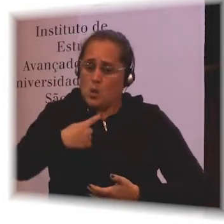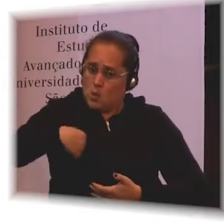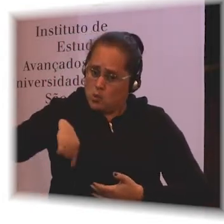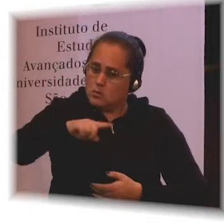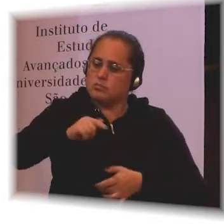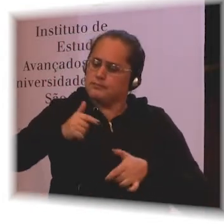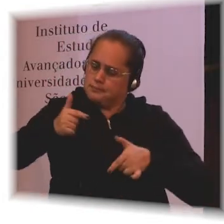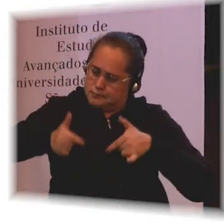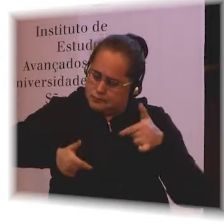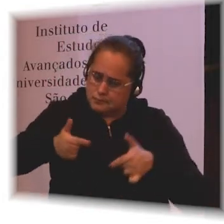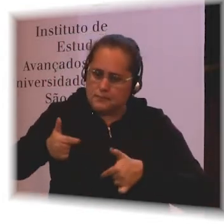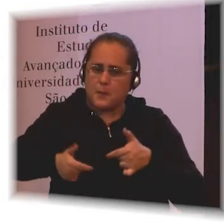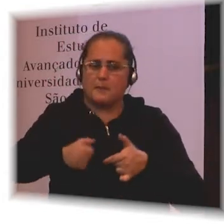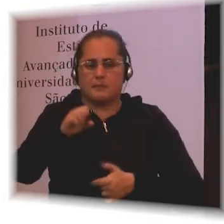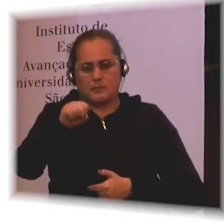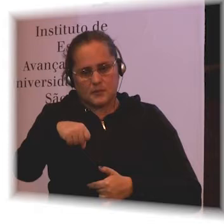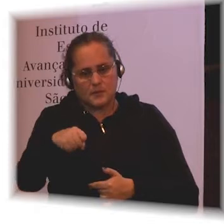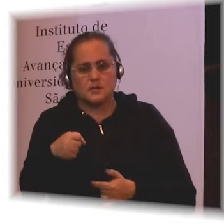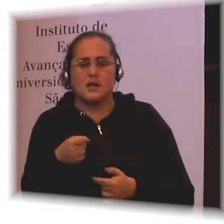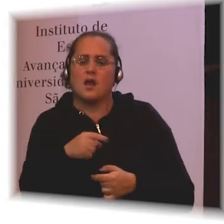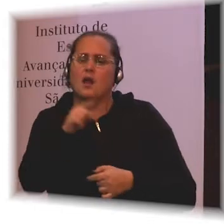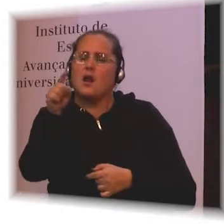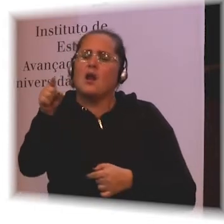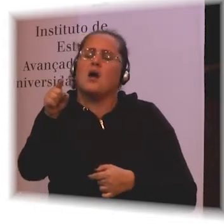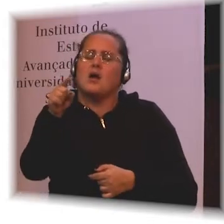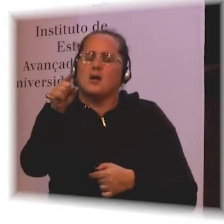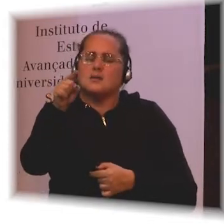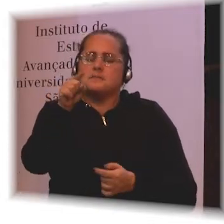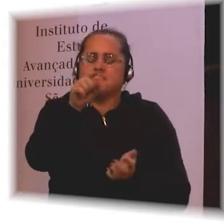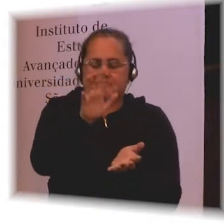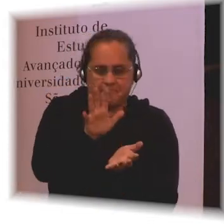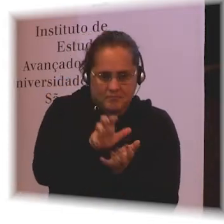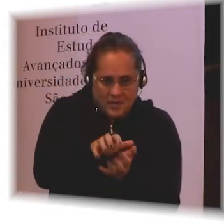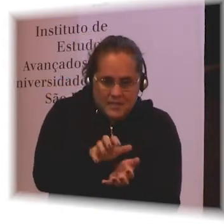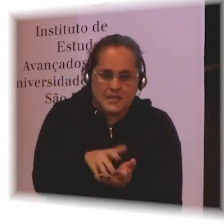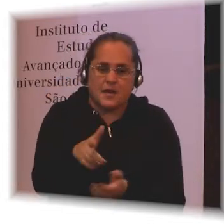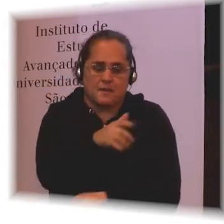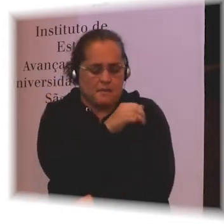and in Recife. And it's mixed methods looking at qualitative and quantitative.